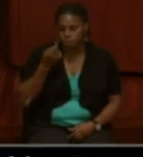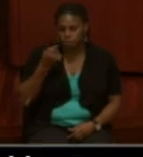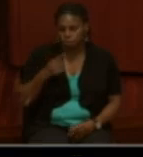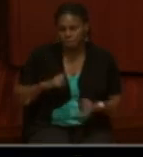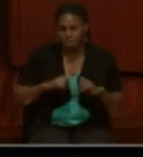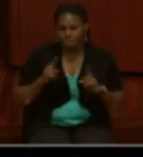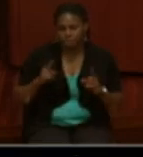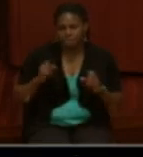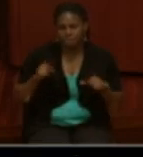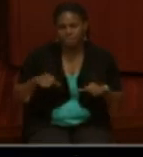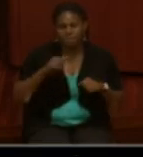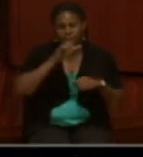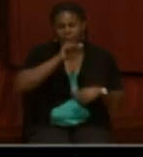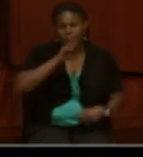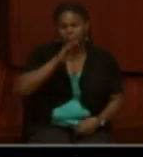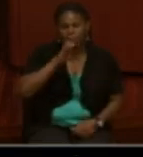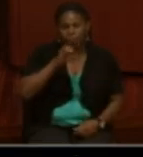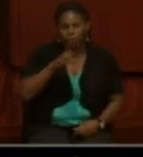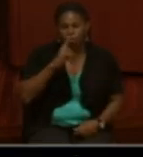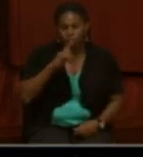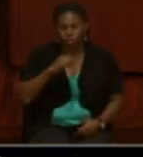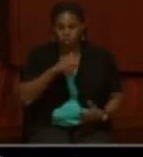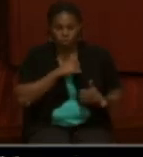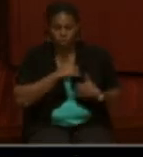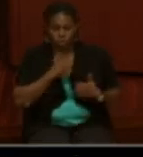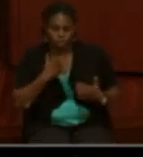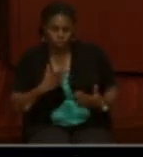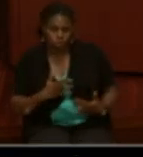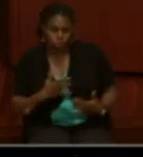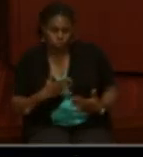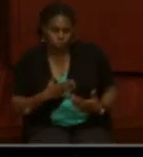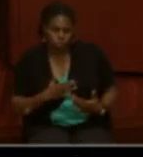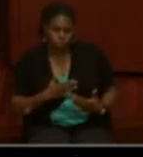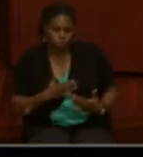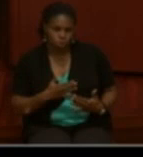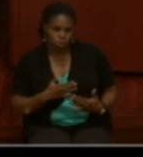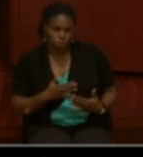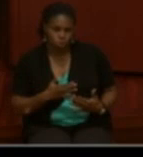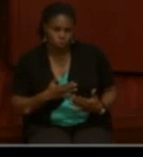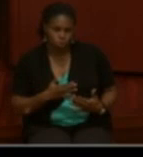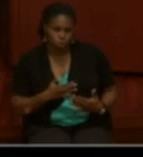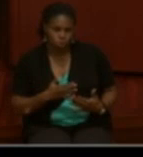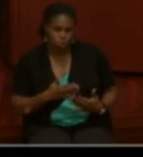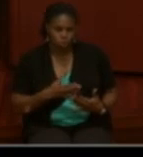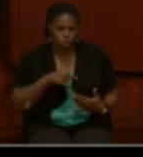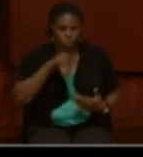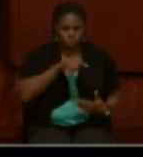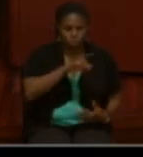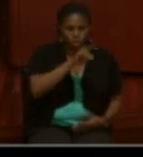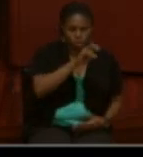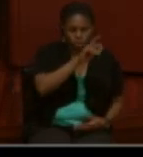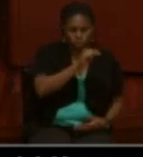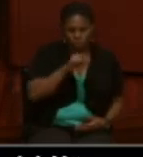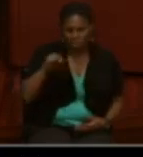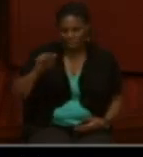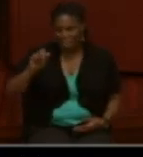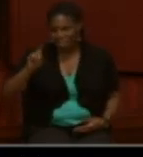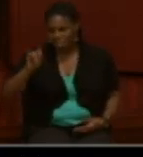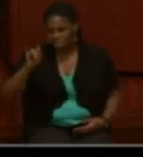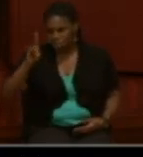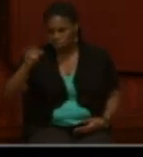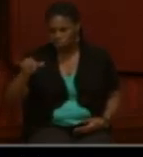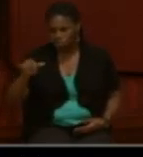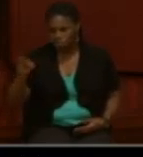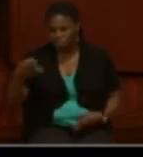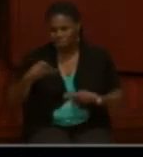alphabetical by the name of the soldier. So the one on Fold3 is by unit. The one on Ancestry is by the name